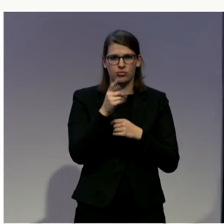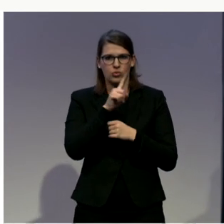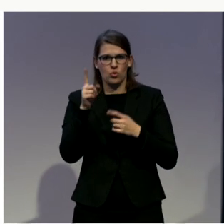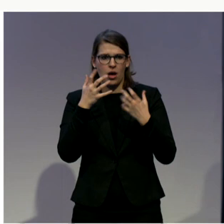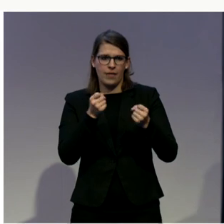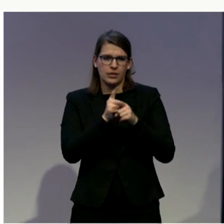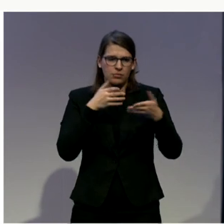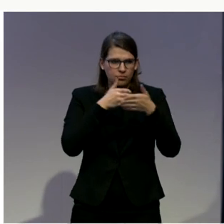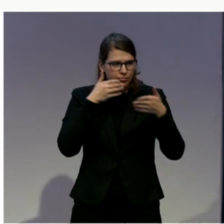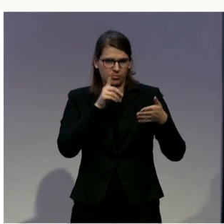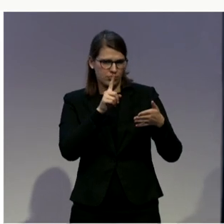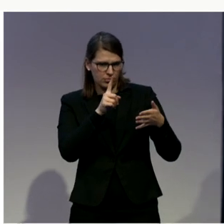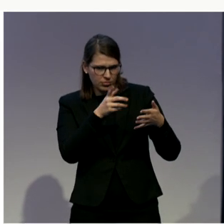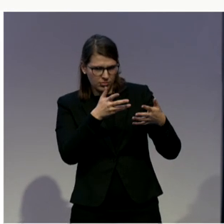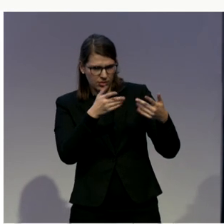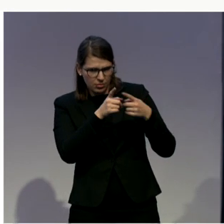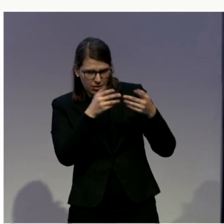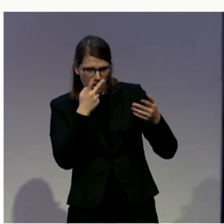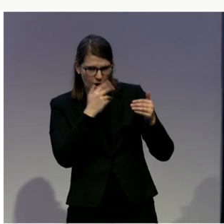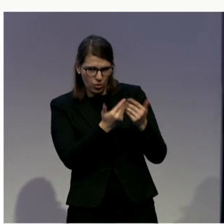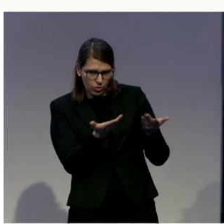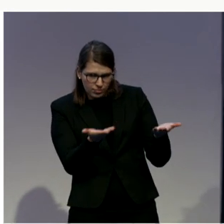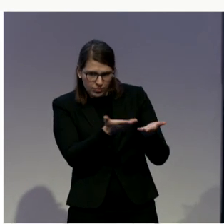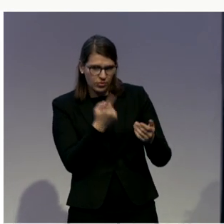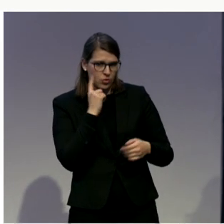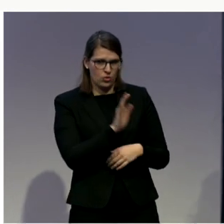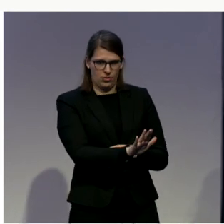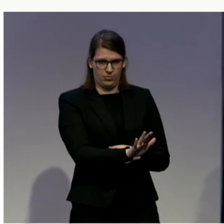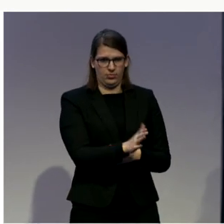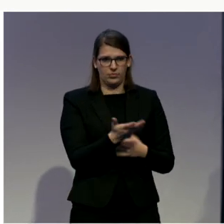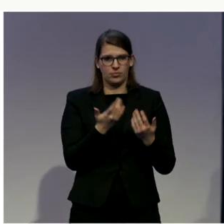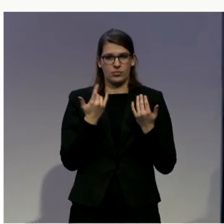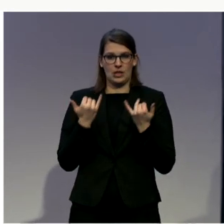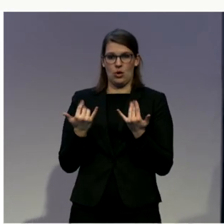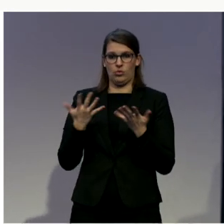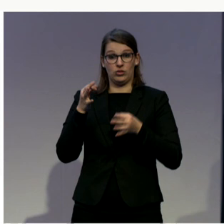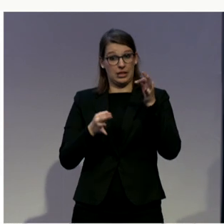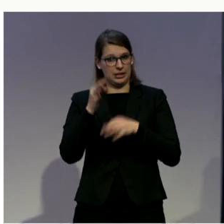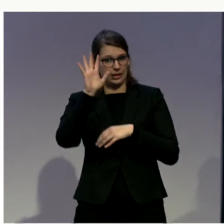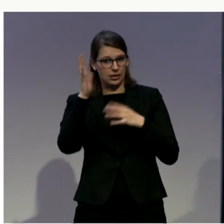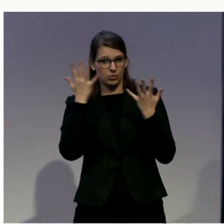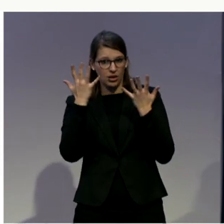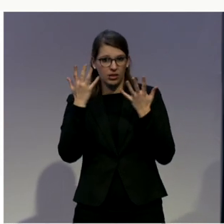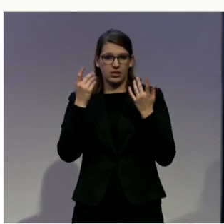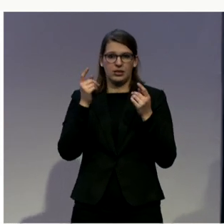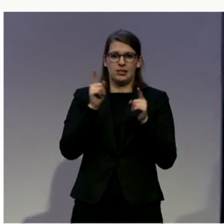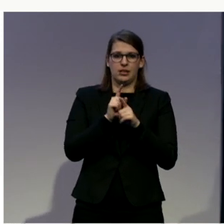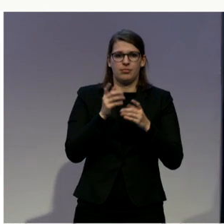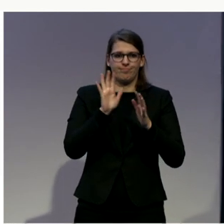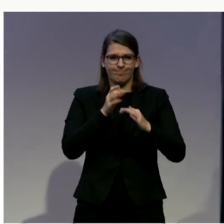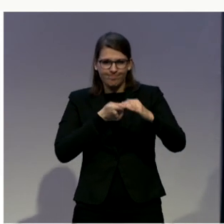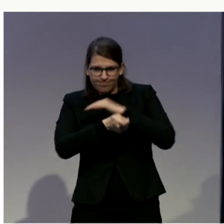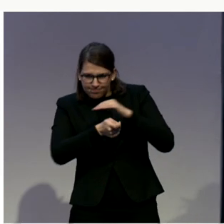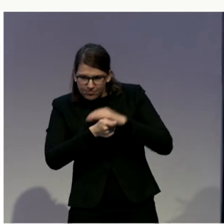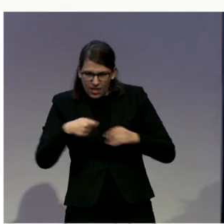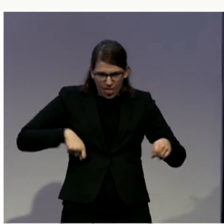are normally characterized by institutionalized corruption, predatory law enforcers, prosecutors,